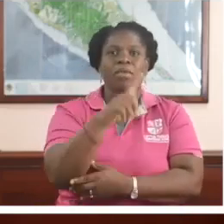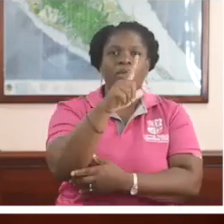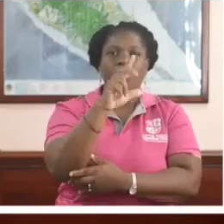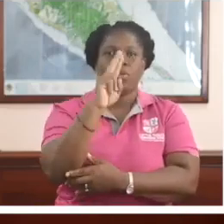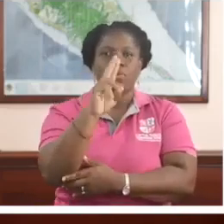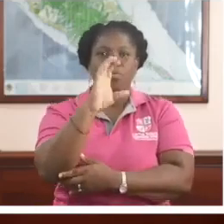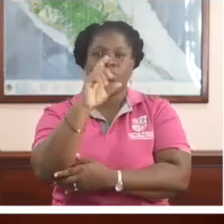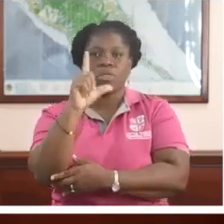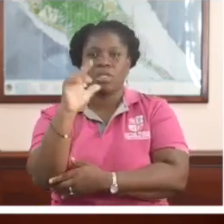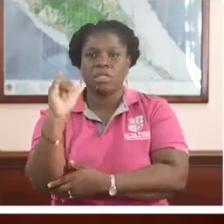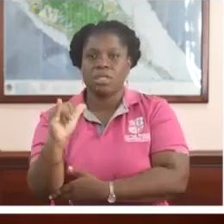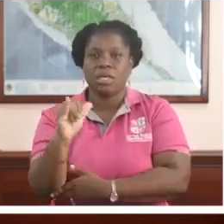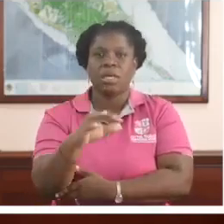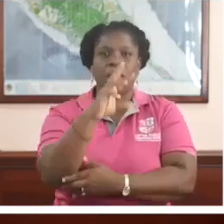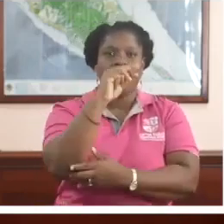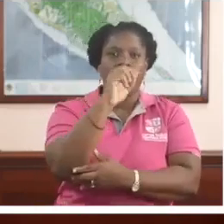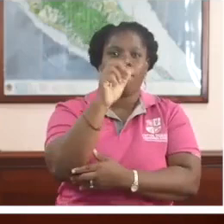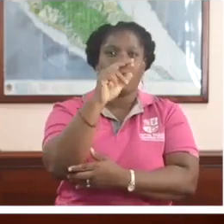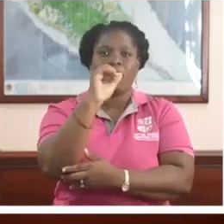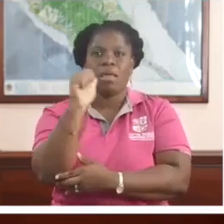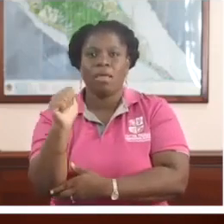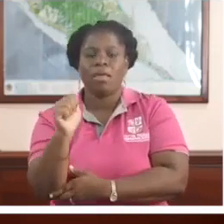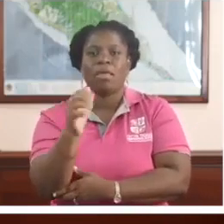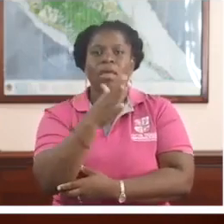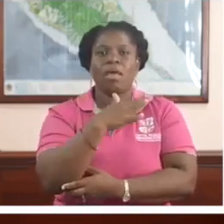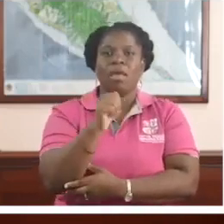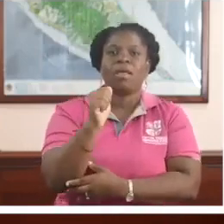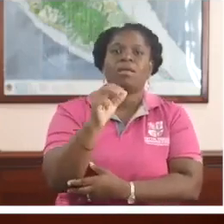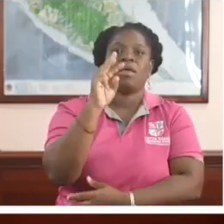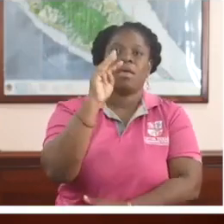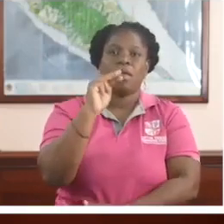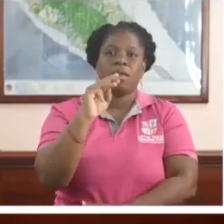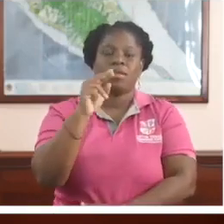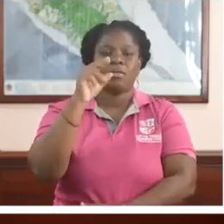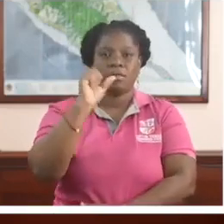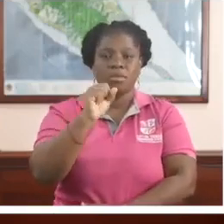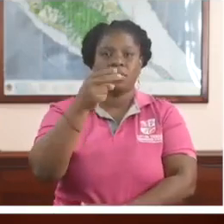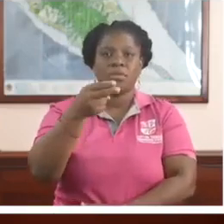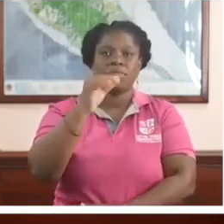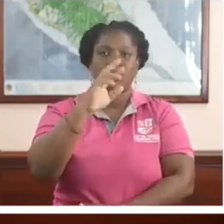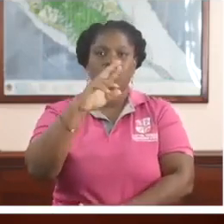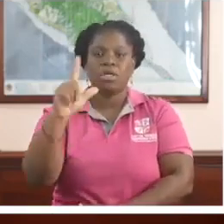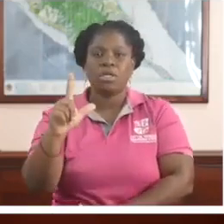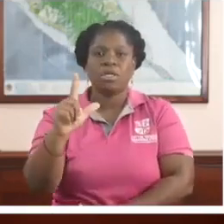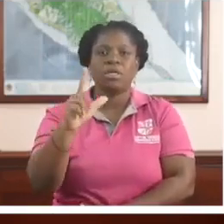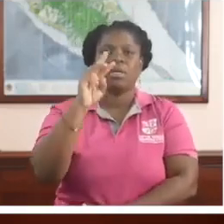Lucille Dues Walwyn, Maria Bakker, Shirley Kelly,